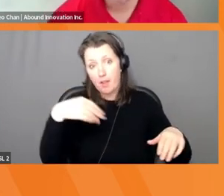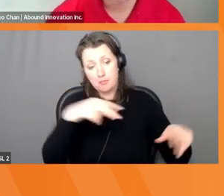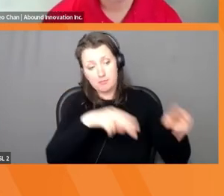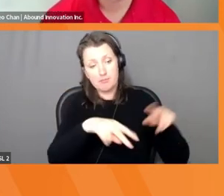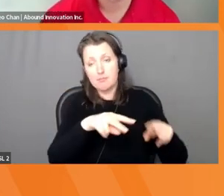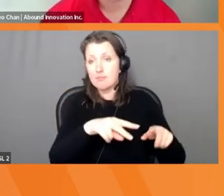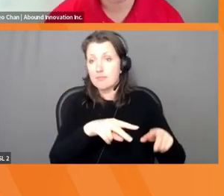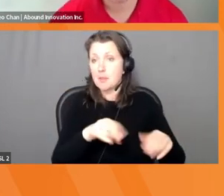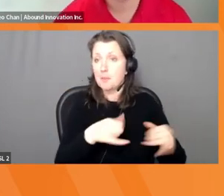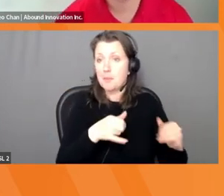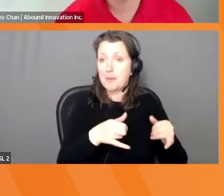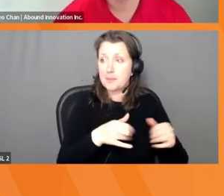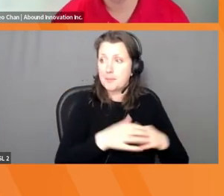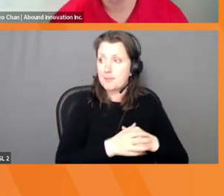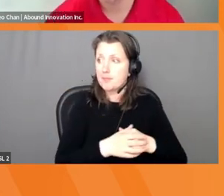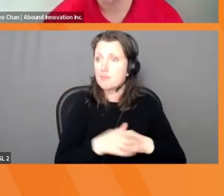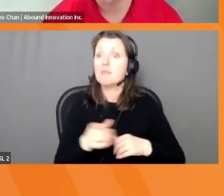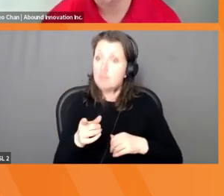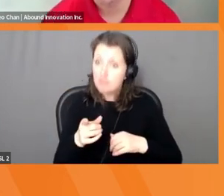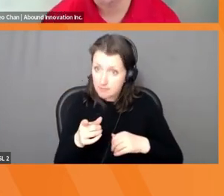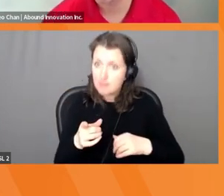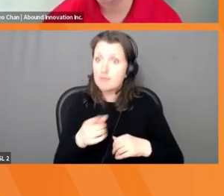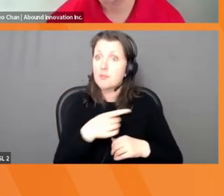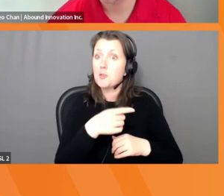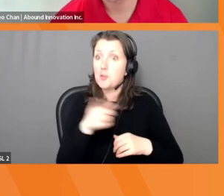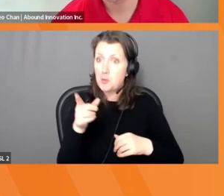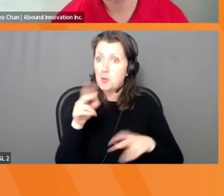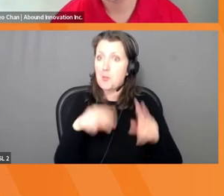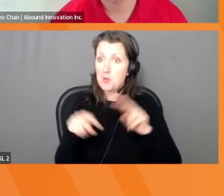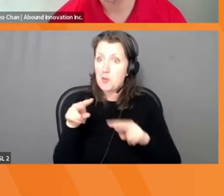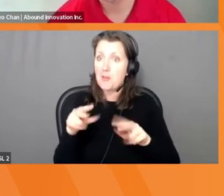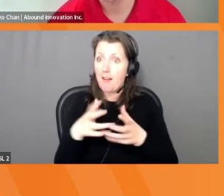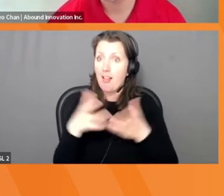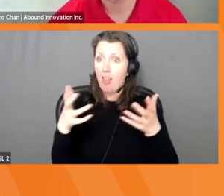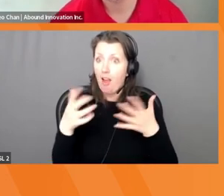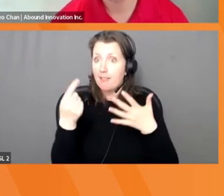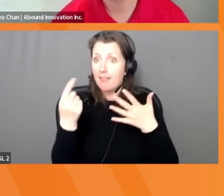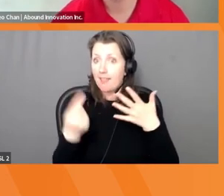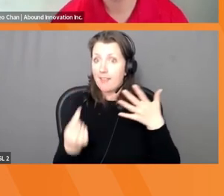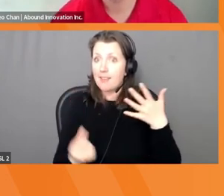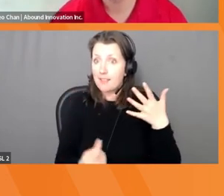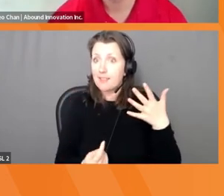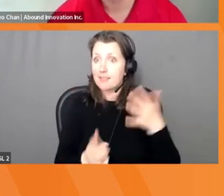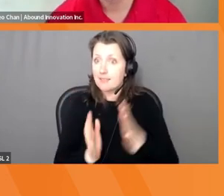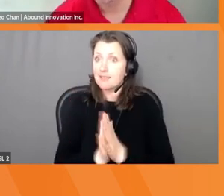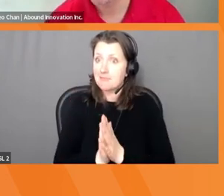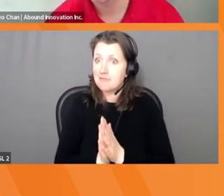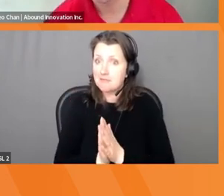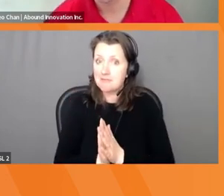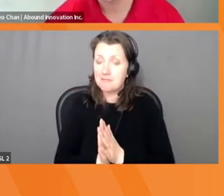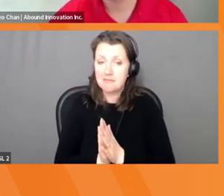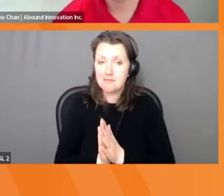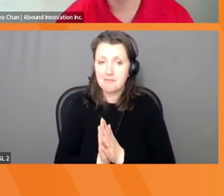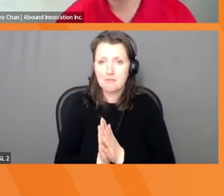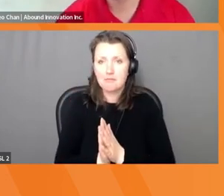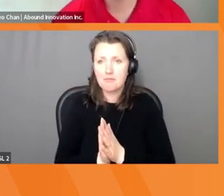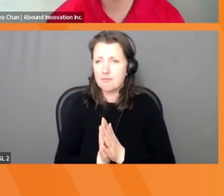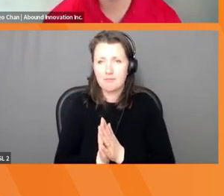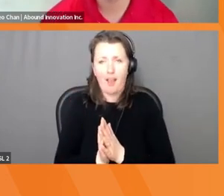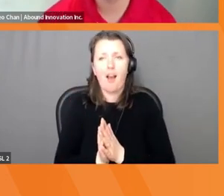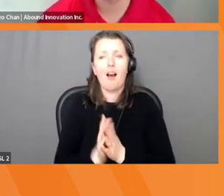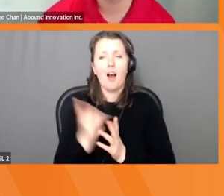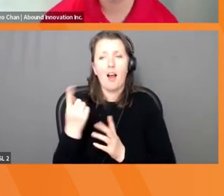Y'all are observing lots of things here. I like it. Room is not finished quite yet. Remote organizers. Wants to be organized.